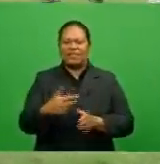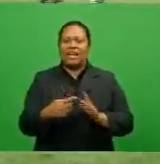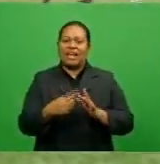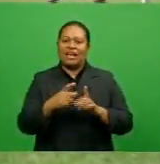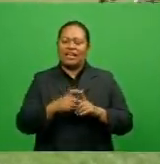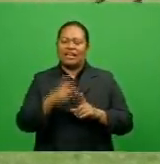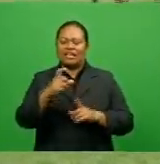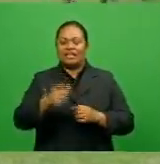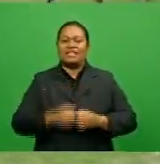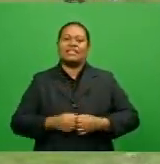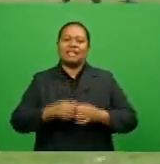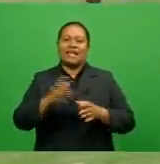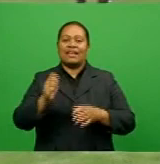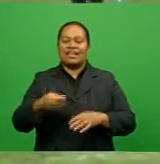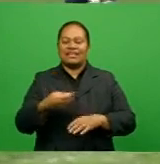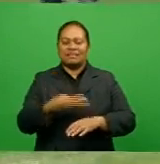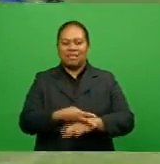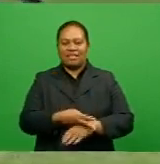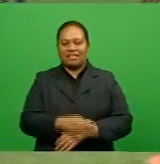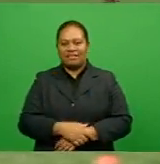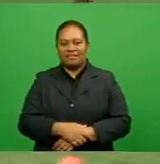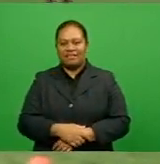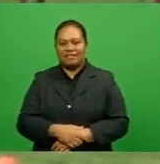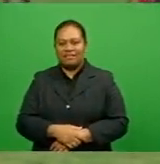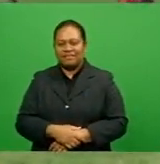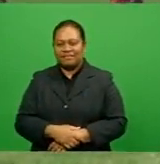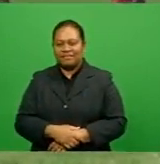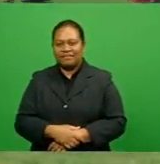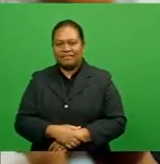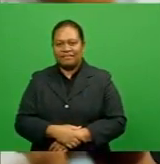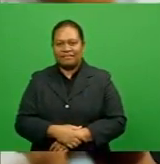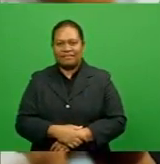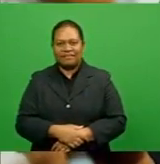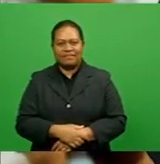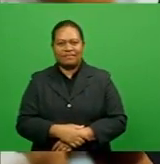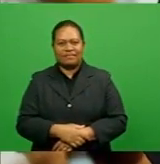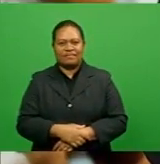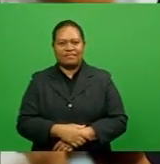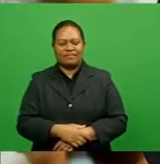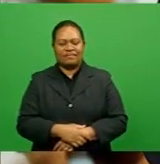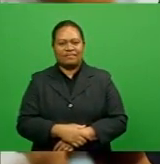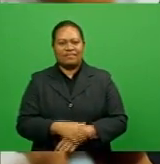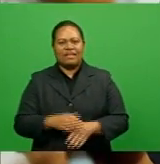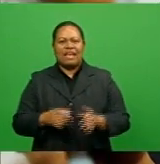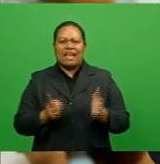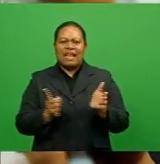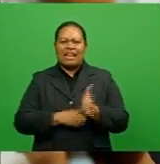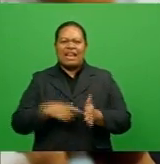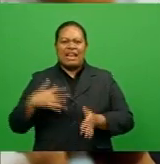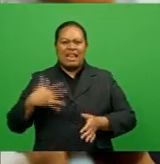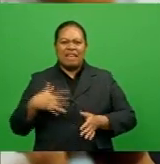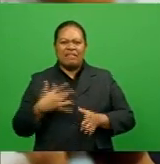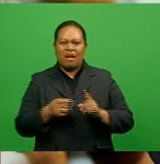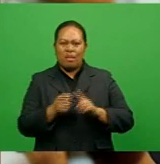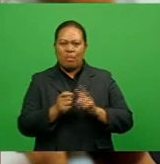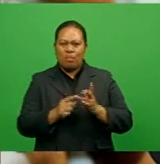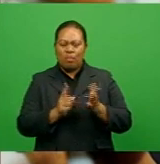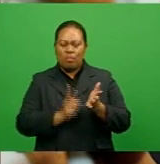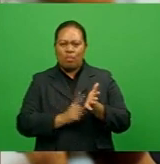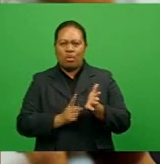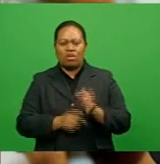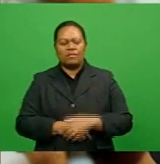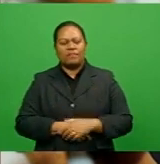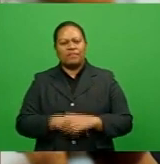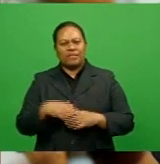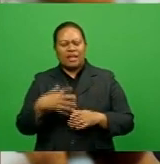which begins next month. Tali Matirkula, FBC Sports. Liverpool's new signing Diogo Jota grabbed